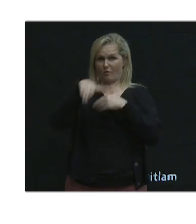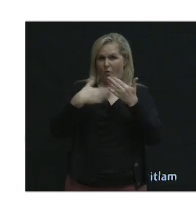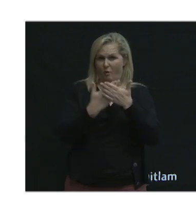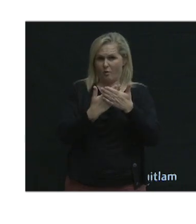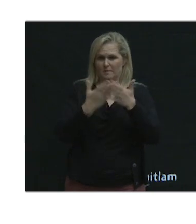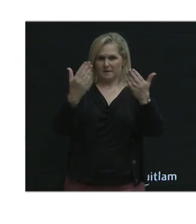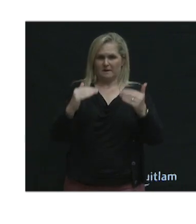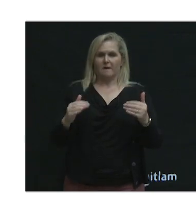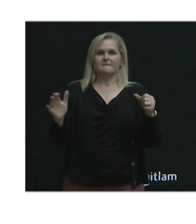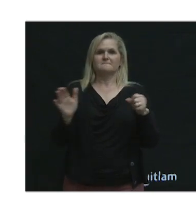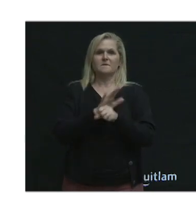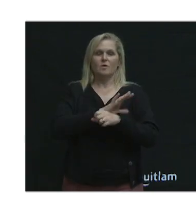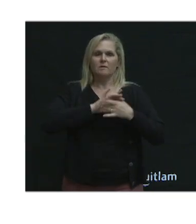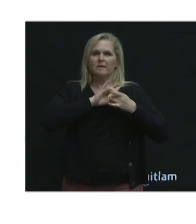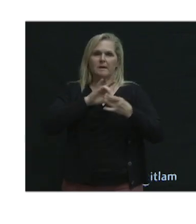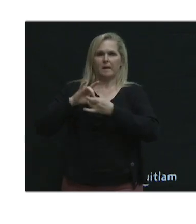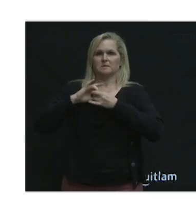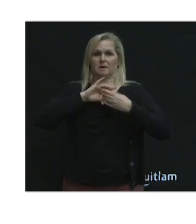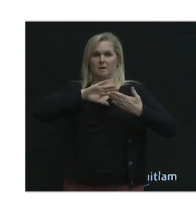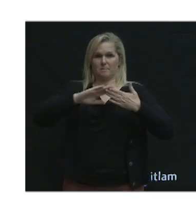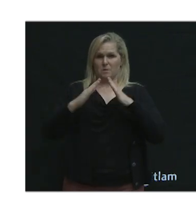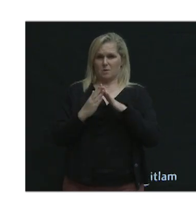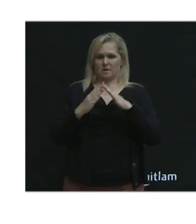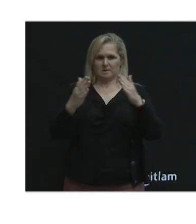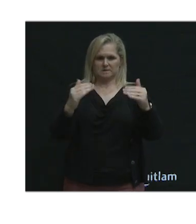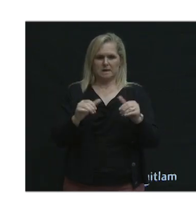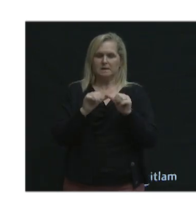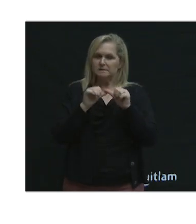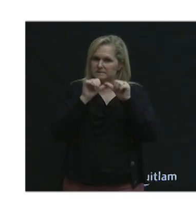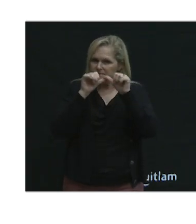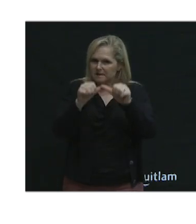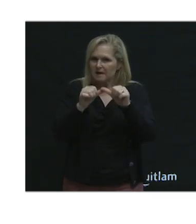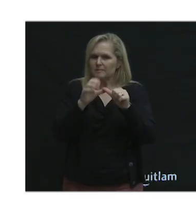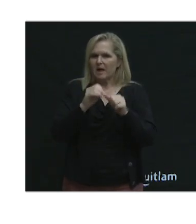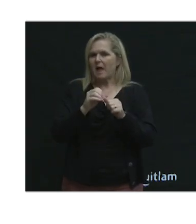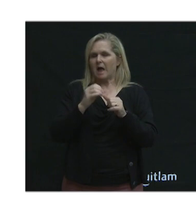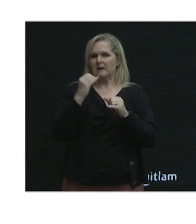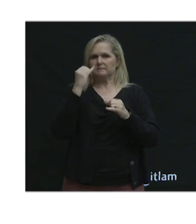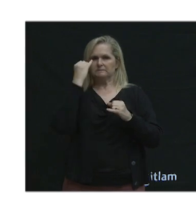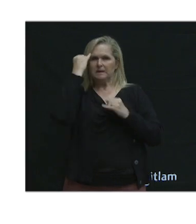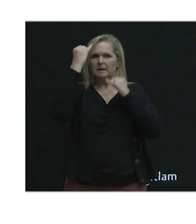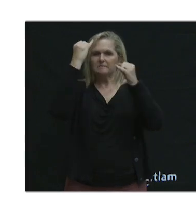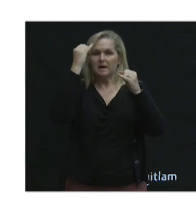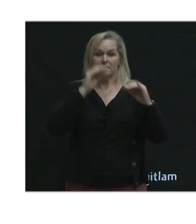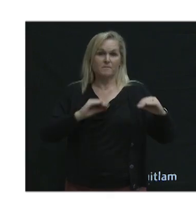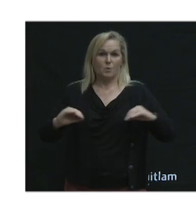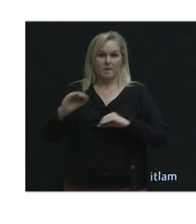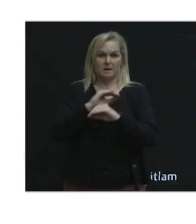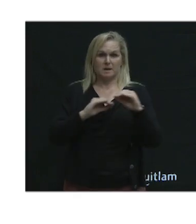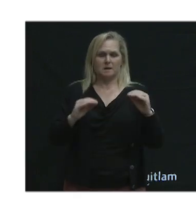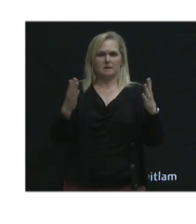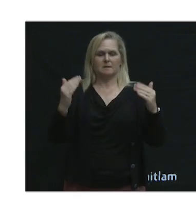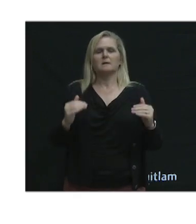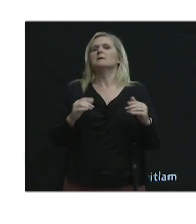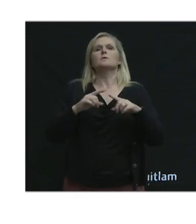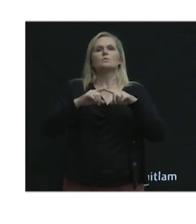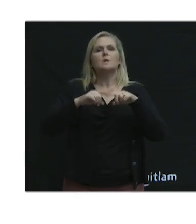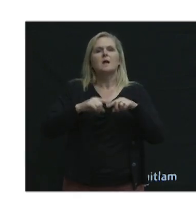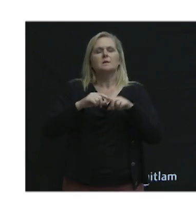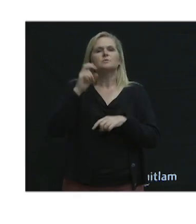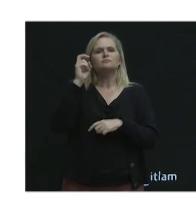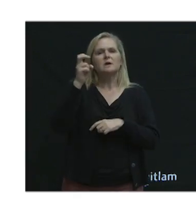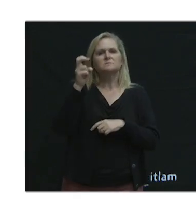complete and connected communities, sustainable and innovative mobility, reliable